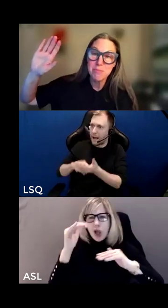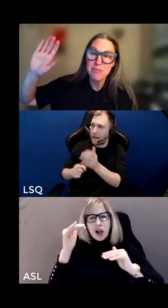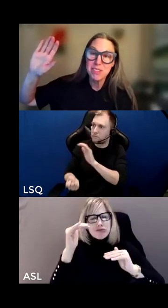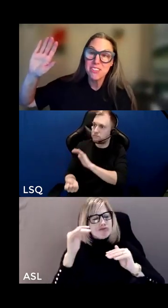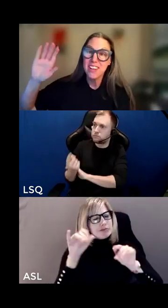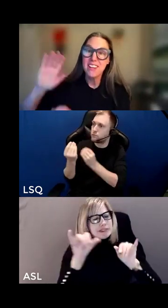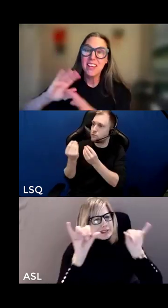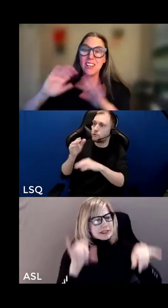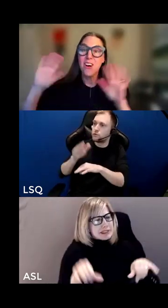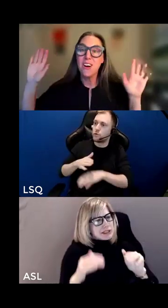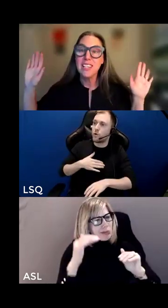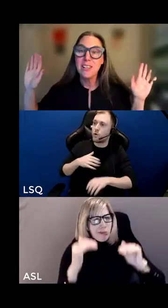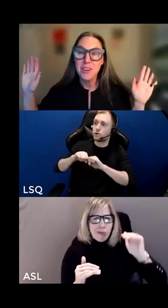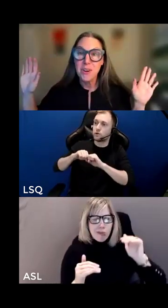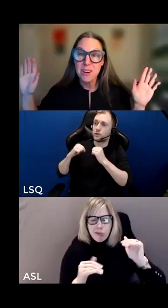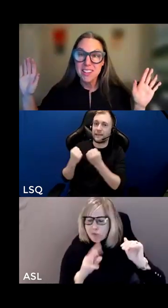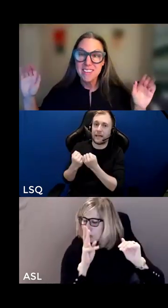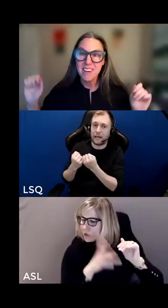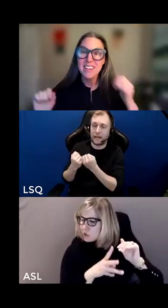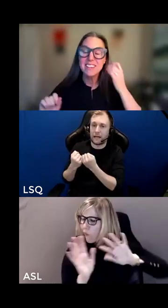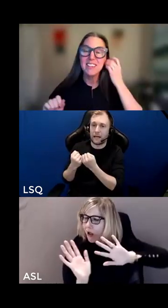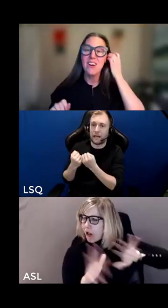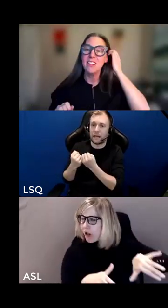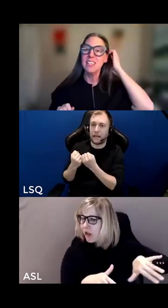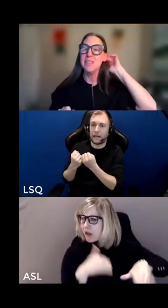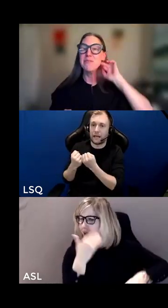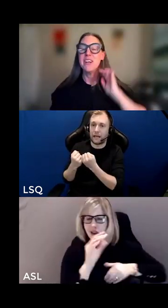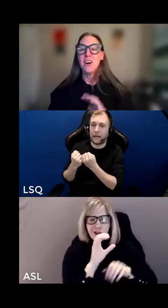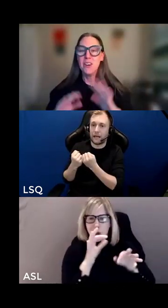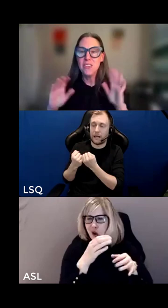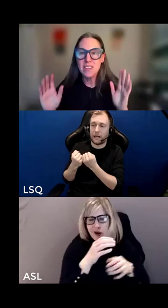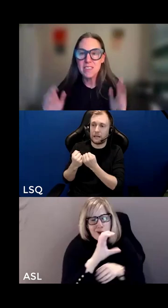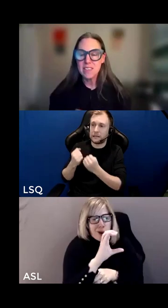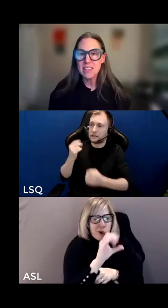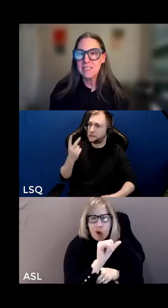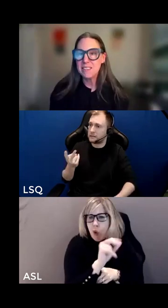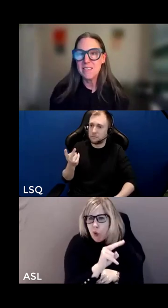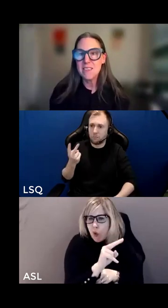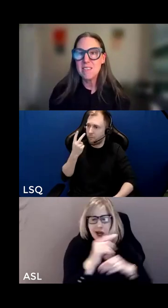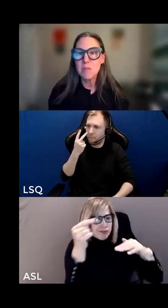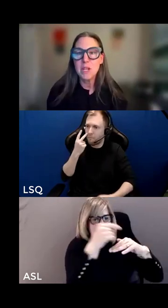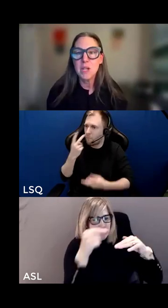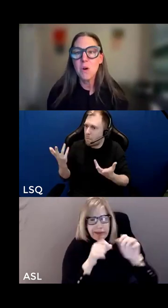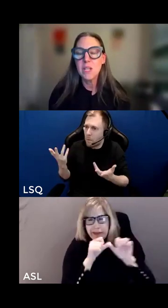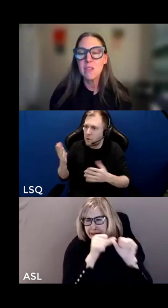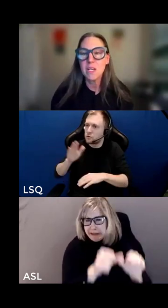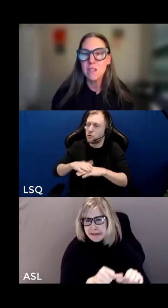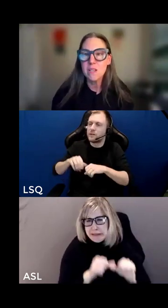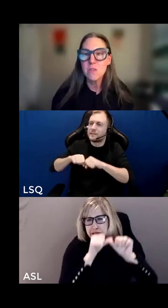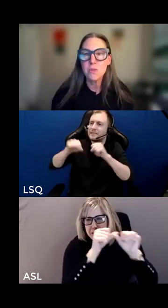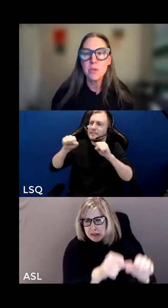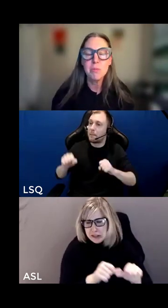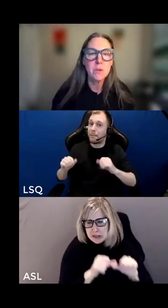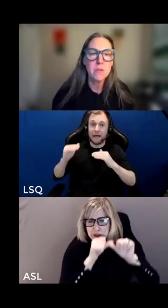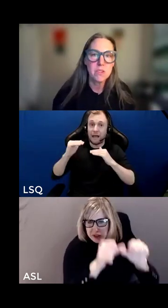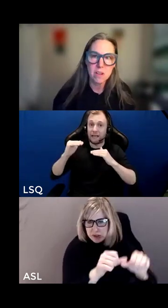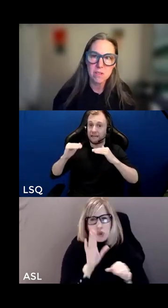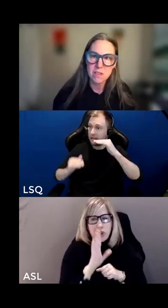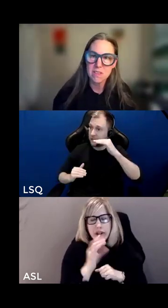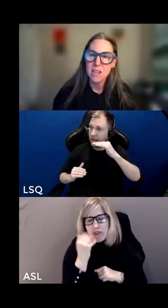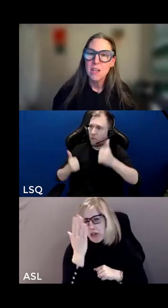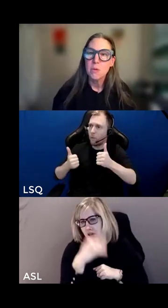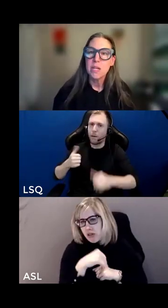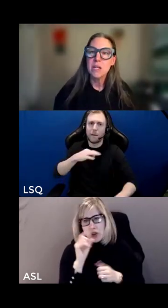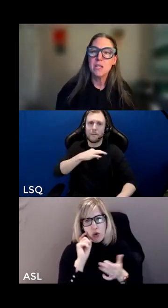positions of privilege then long live the coins right long live all these systems of inequality that continue to reproduce